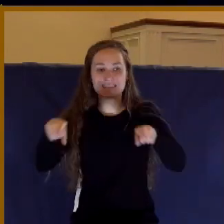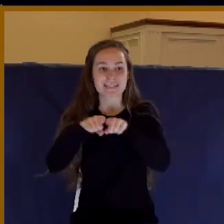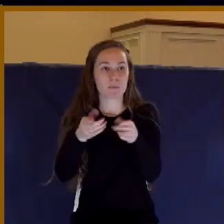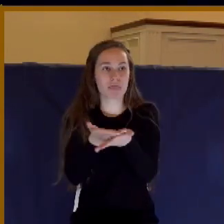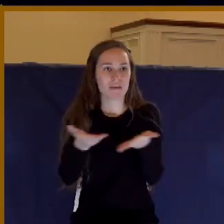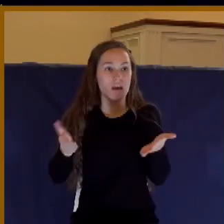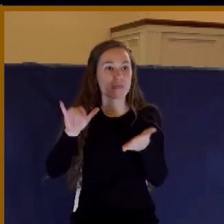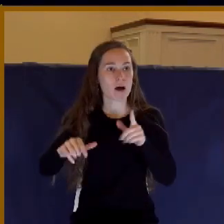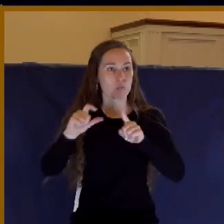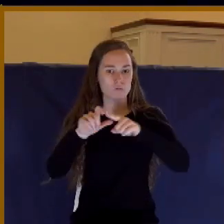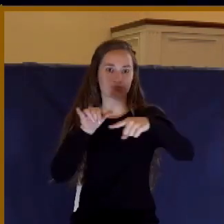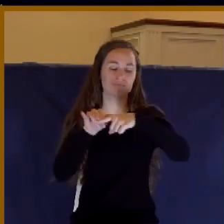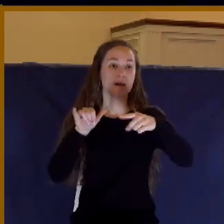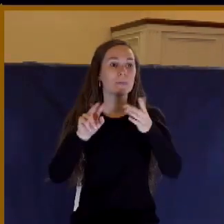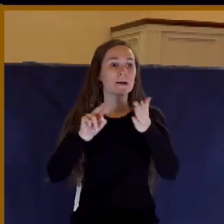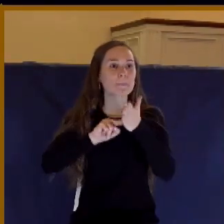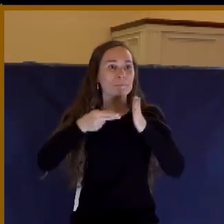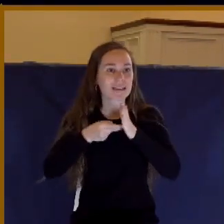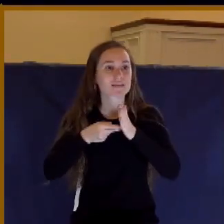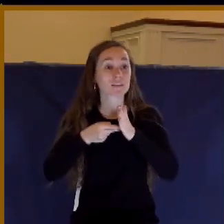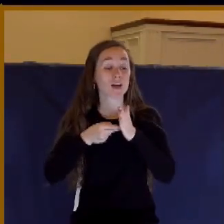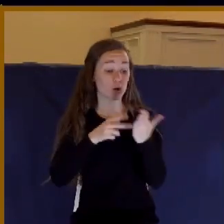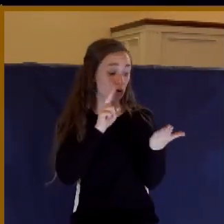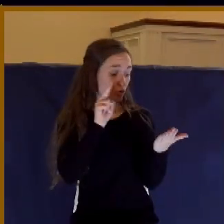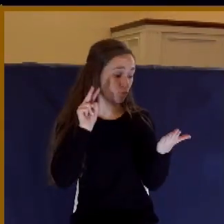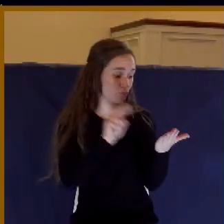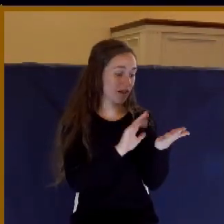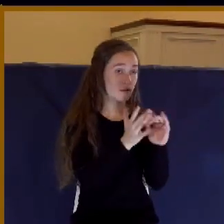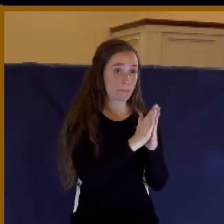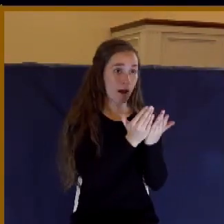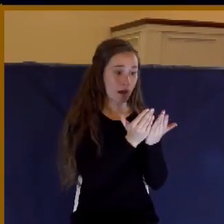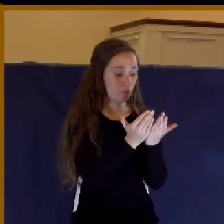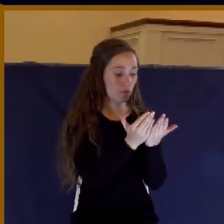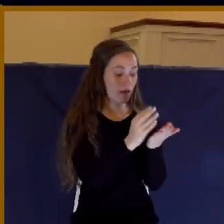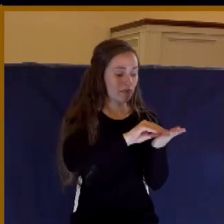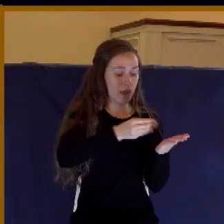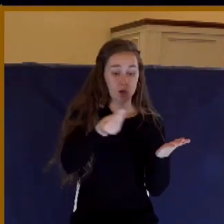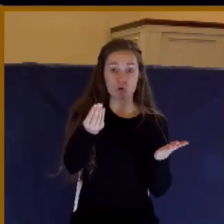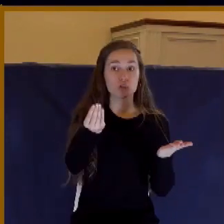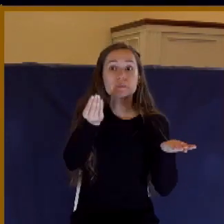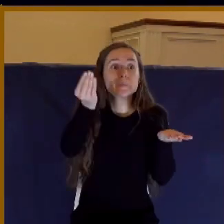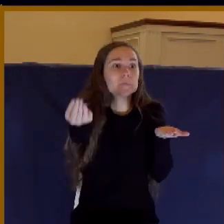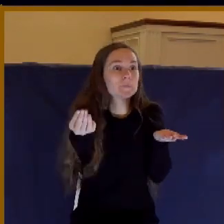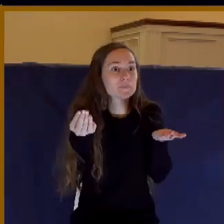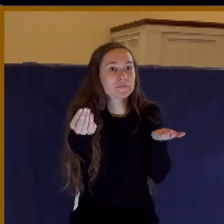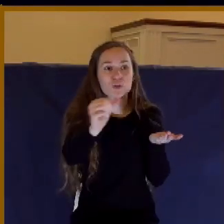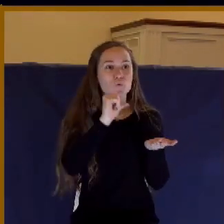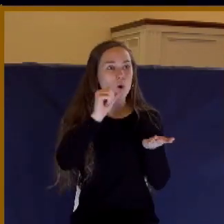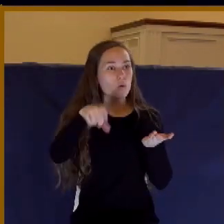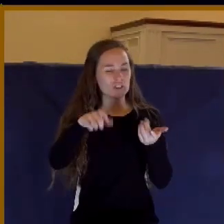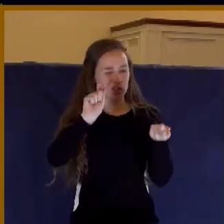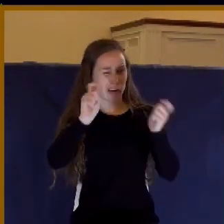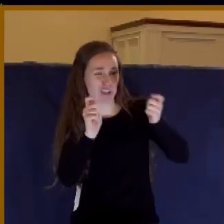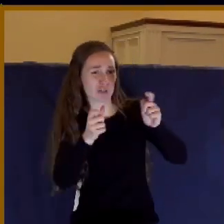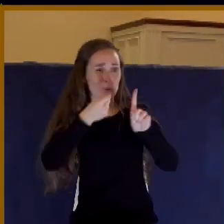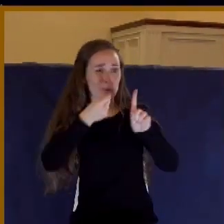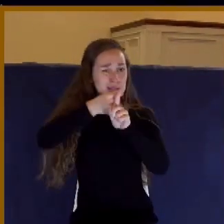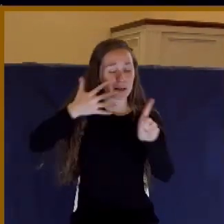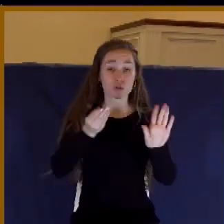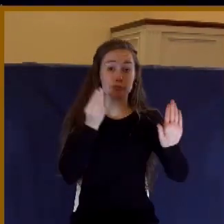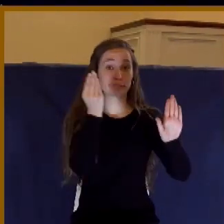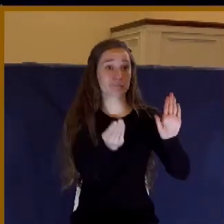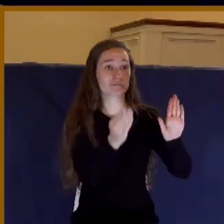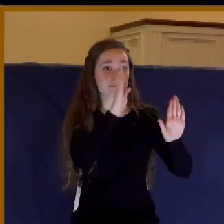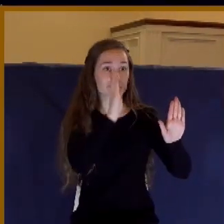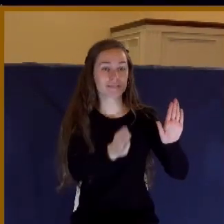same thing that the Scripture says. It's not my job to make up sermons. God's already cooked the meal. I just have to deliver it without messing it up.